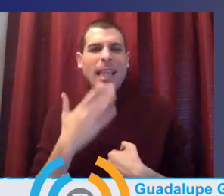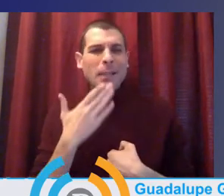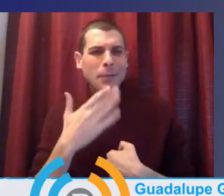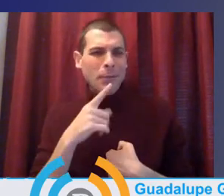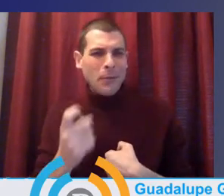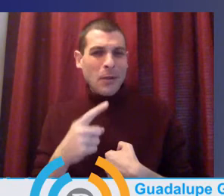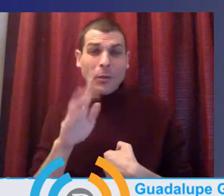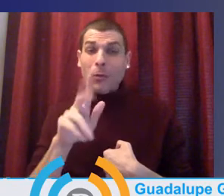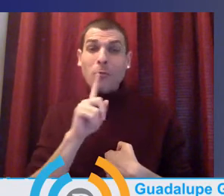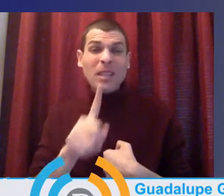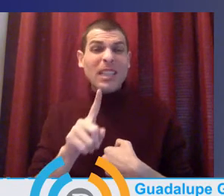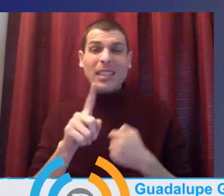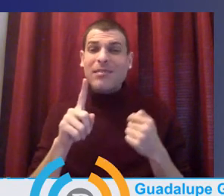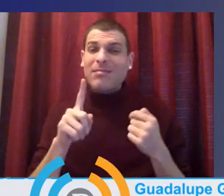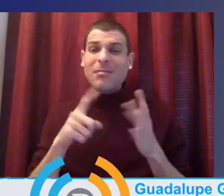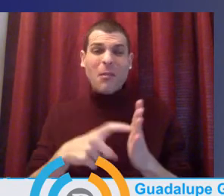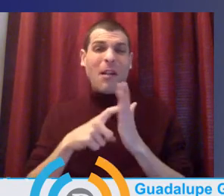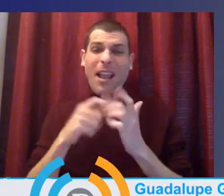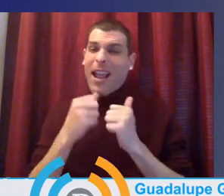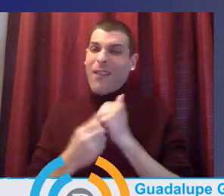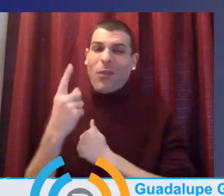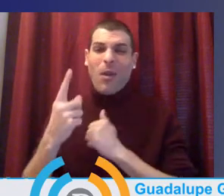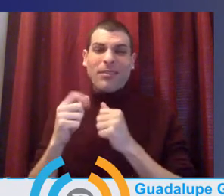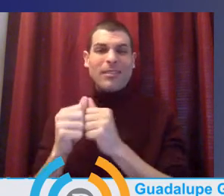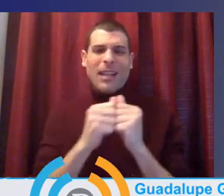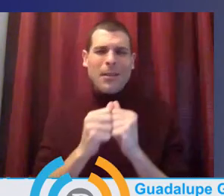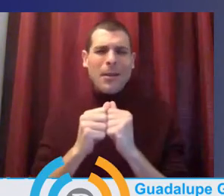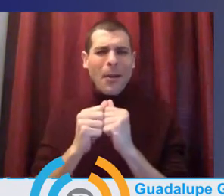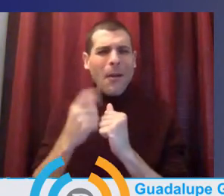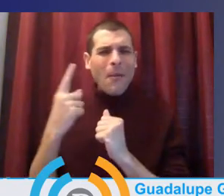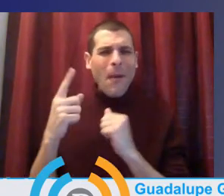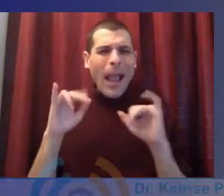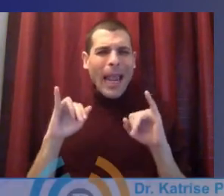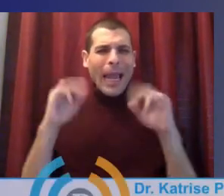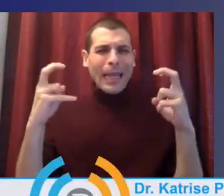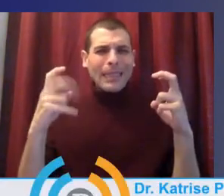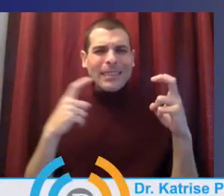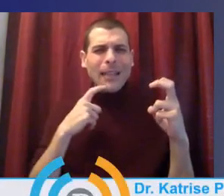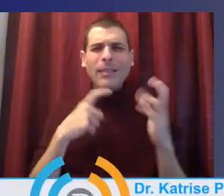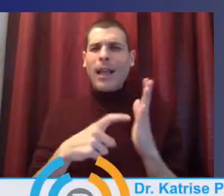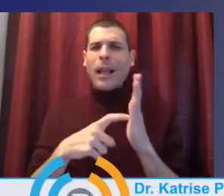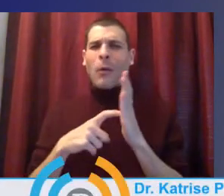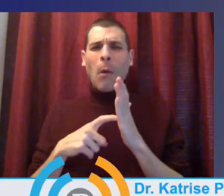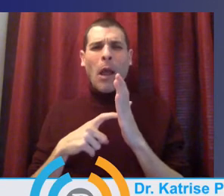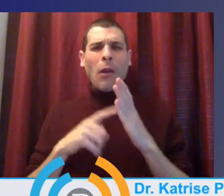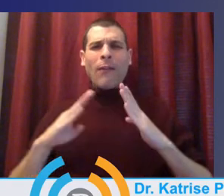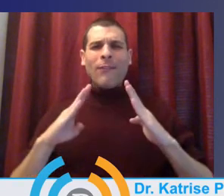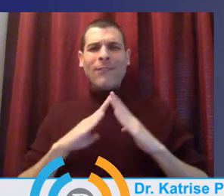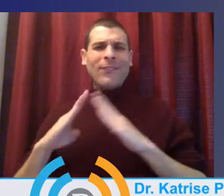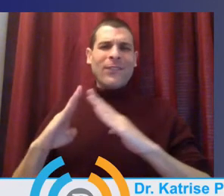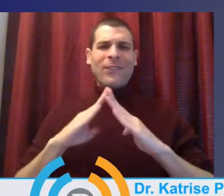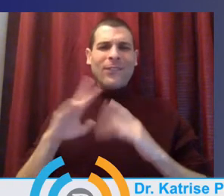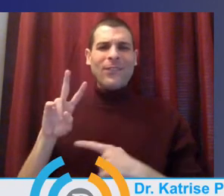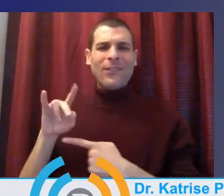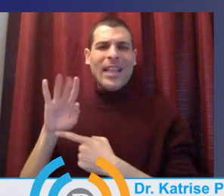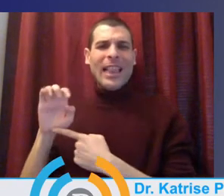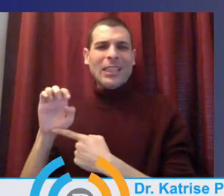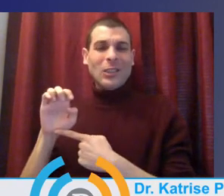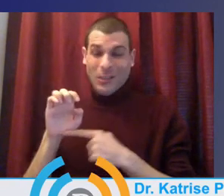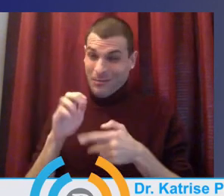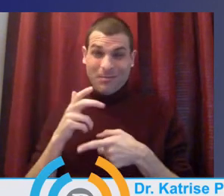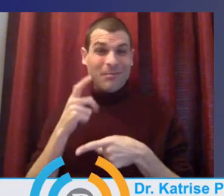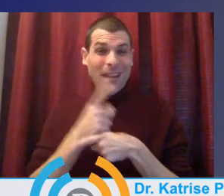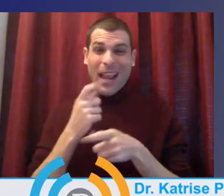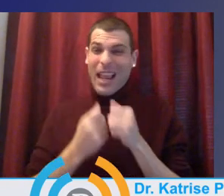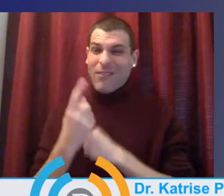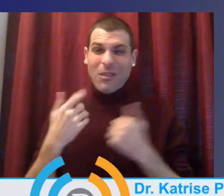a responsibility. And no matter what your address is or your zip code, you have a responsibility whether you have kids in